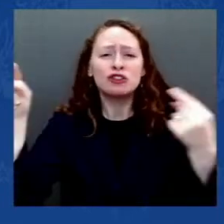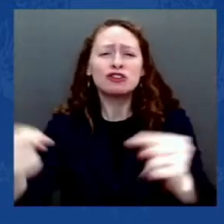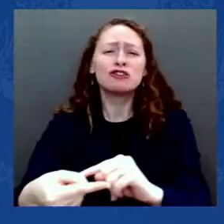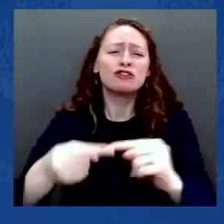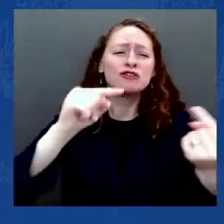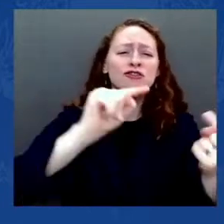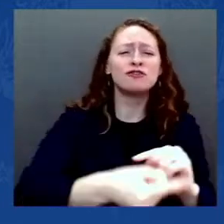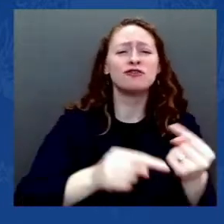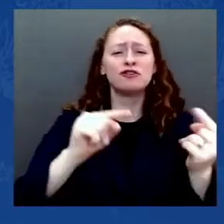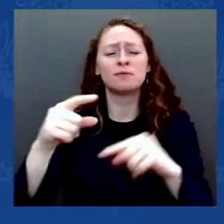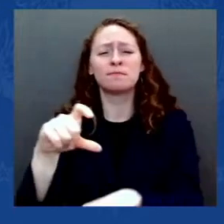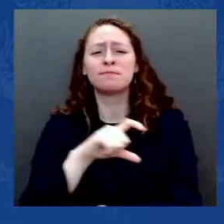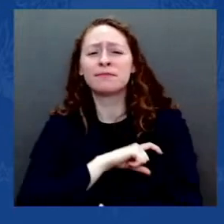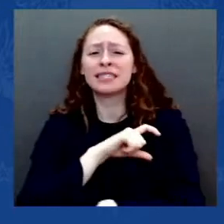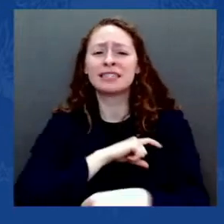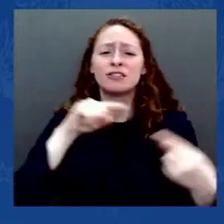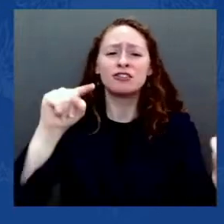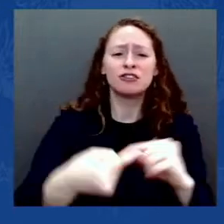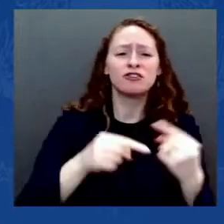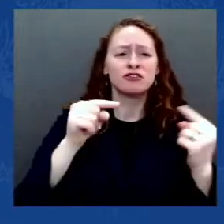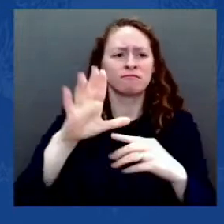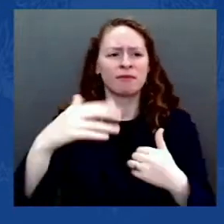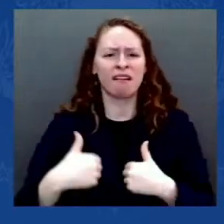the nation's capital under siege.